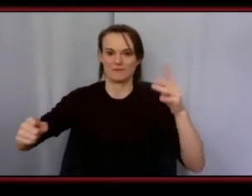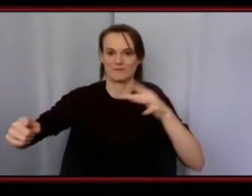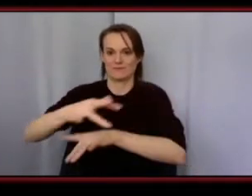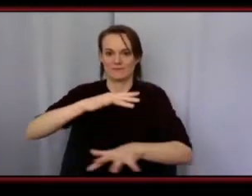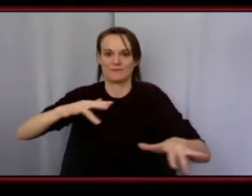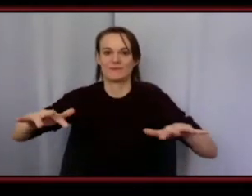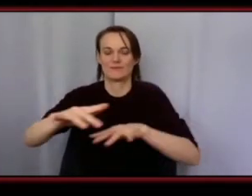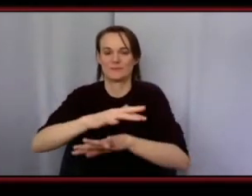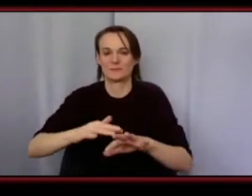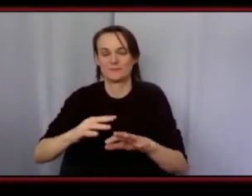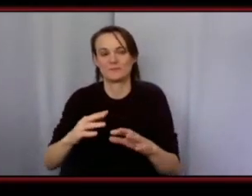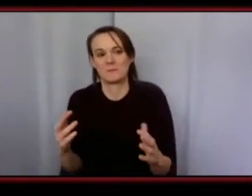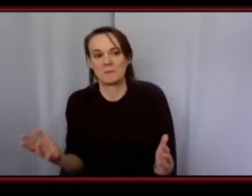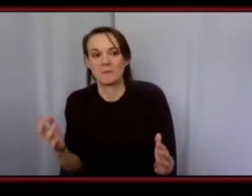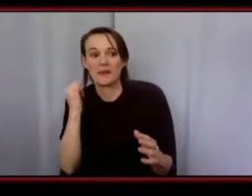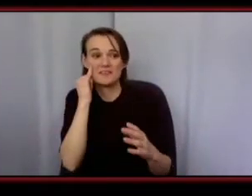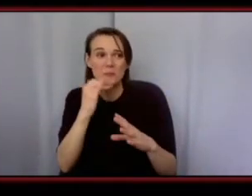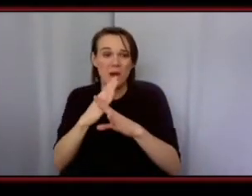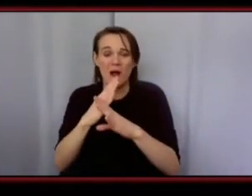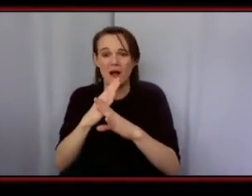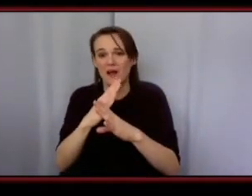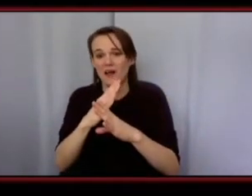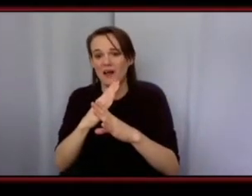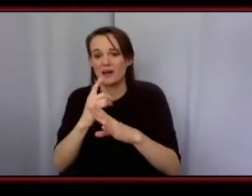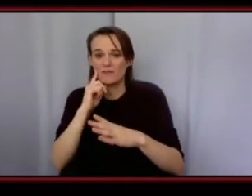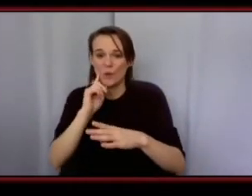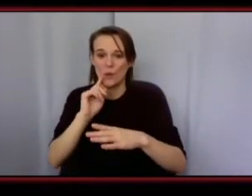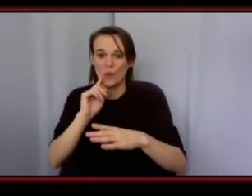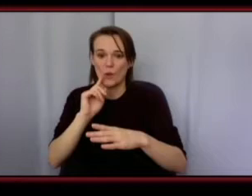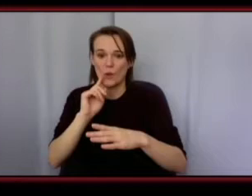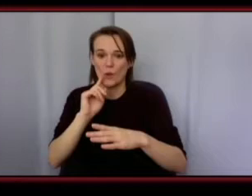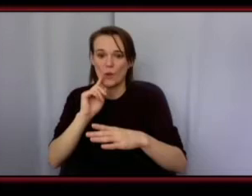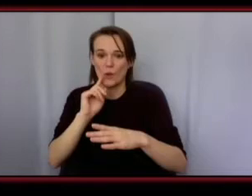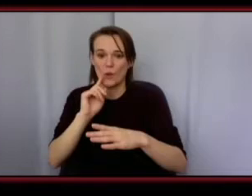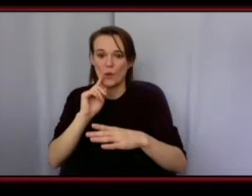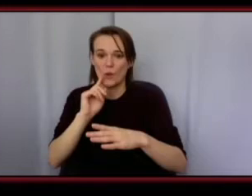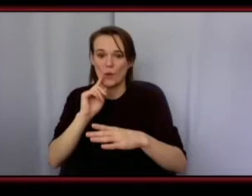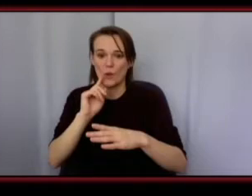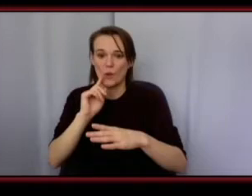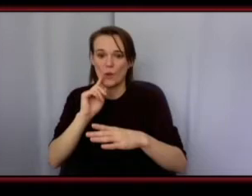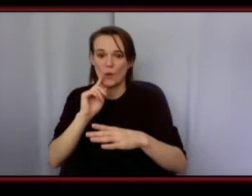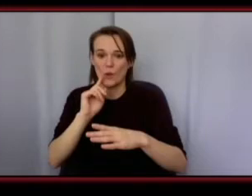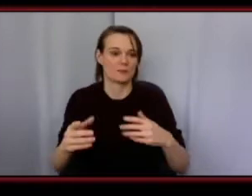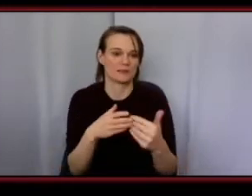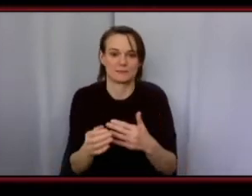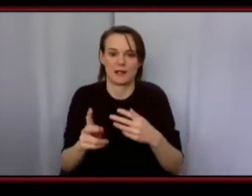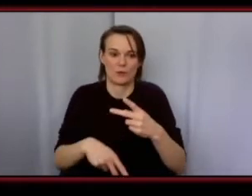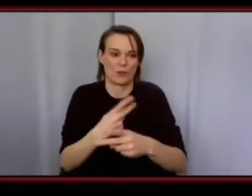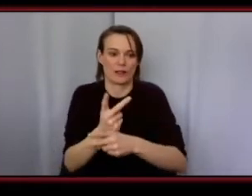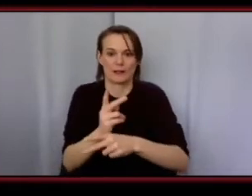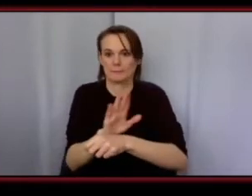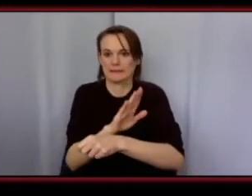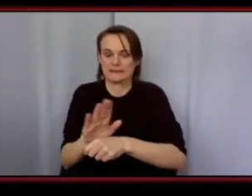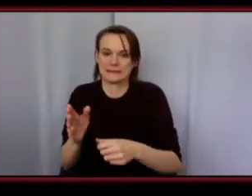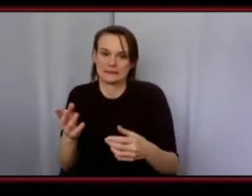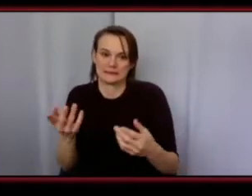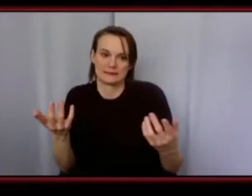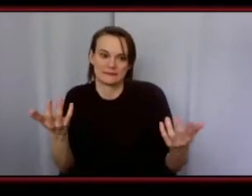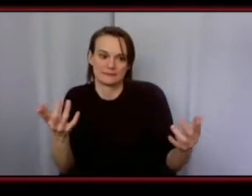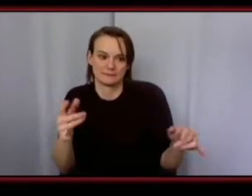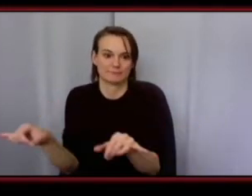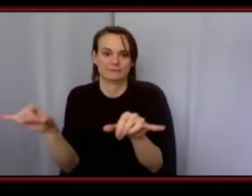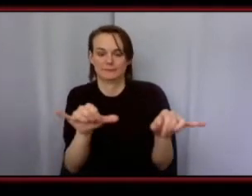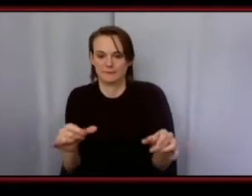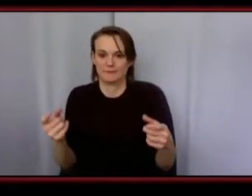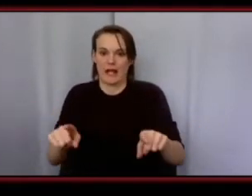to get over um when it happens because it happens to us in all aspects of business regardless of the industry you're in but